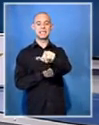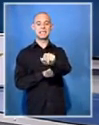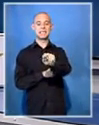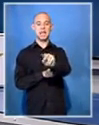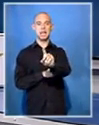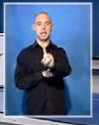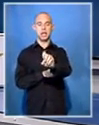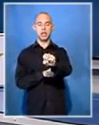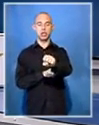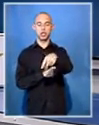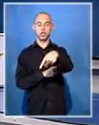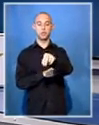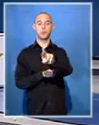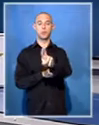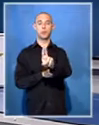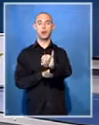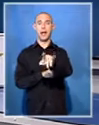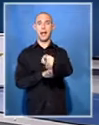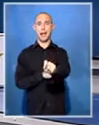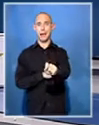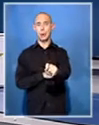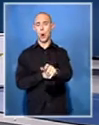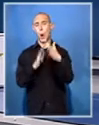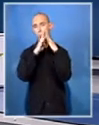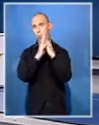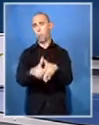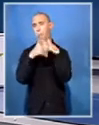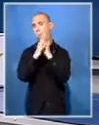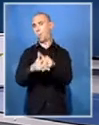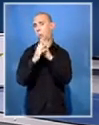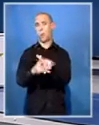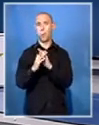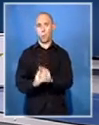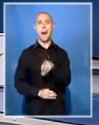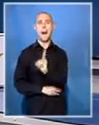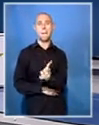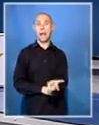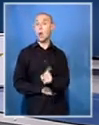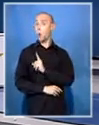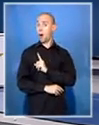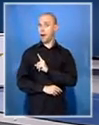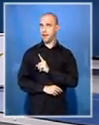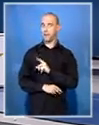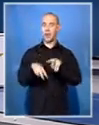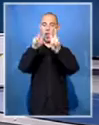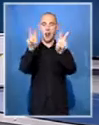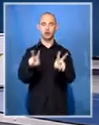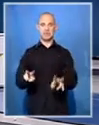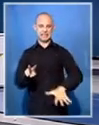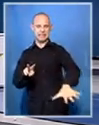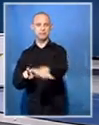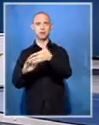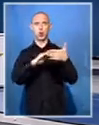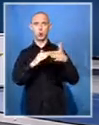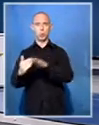after looting shops and causing damage to property. They went on the rampage after ESCOM switched off the entire area in a bid